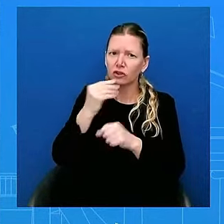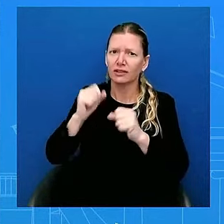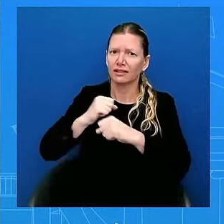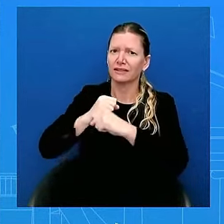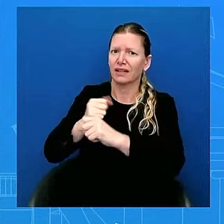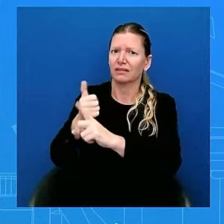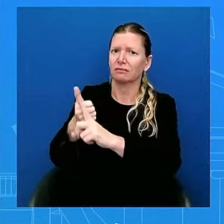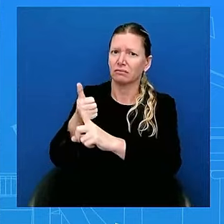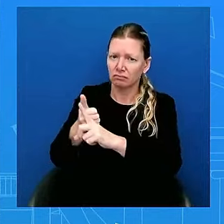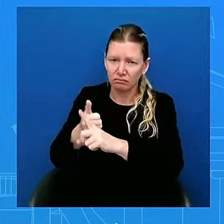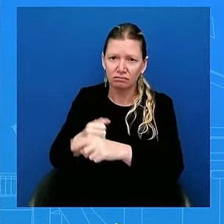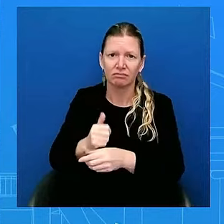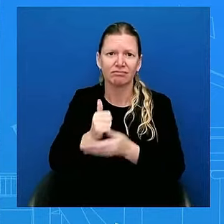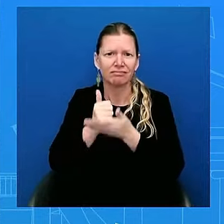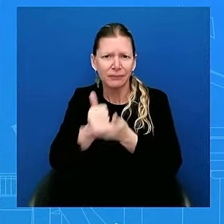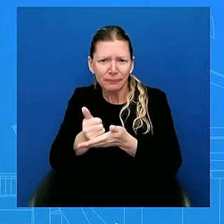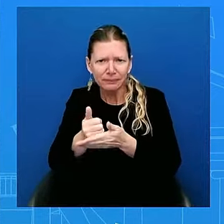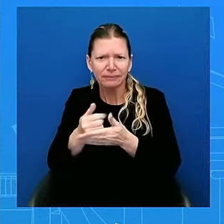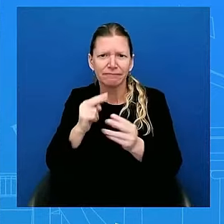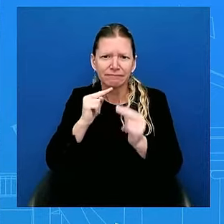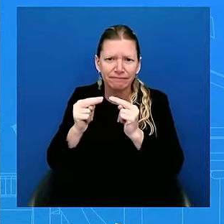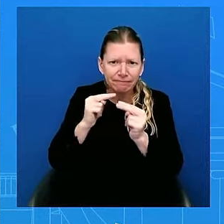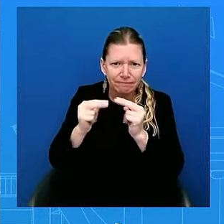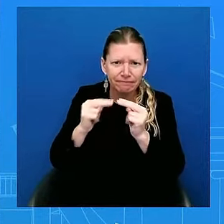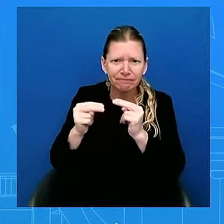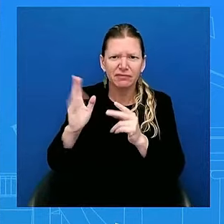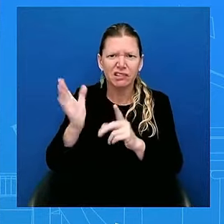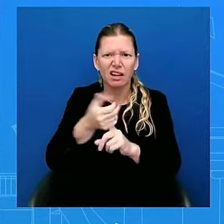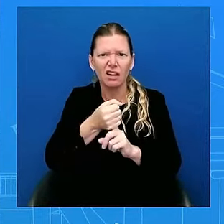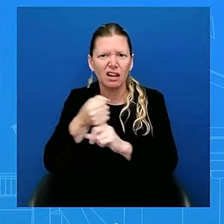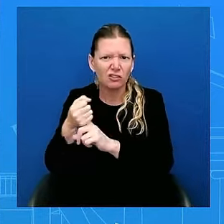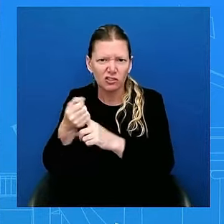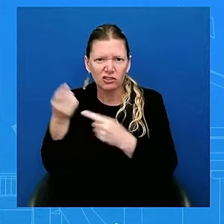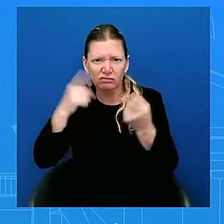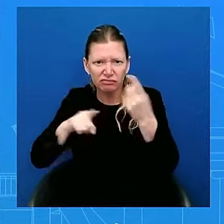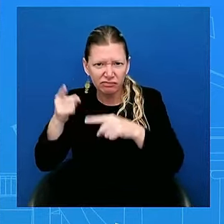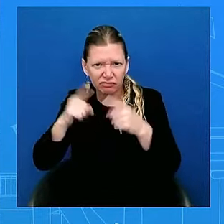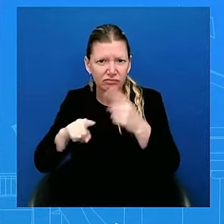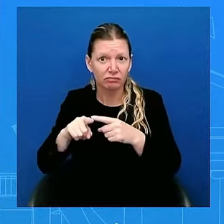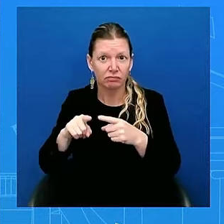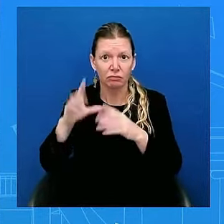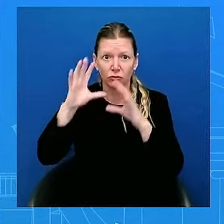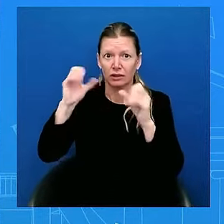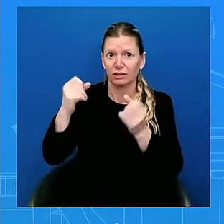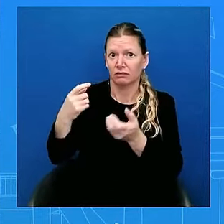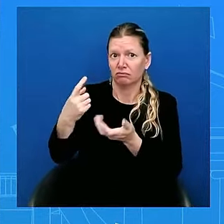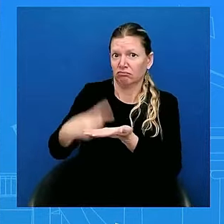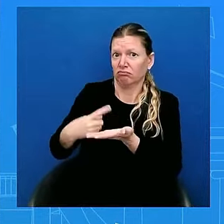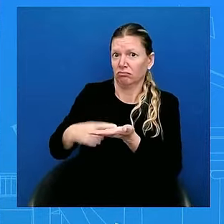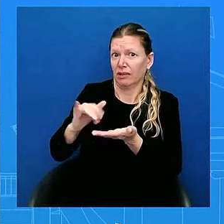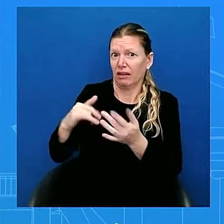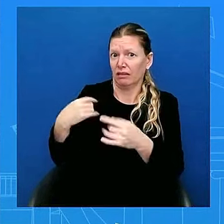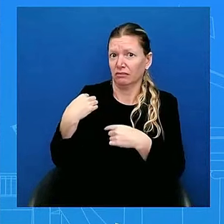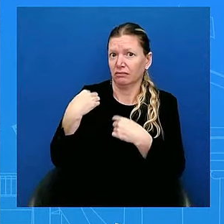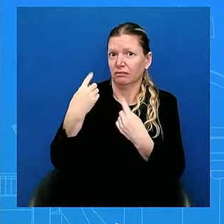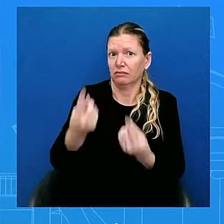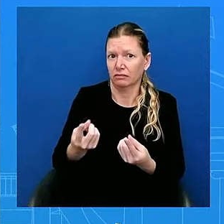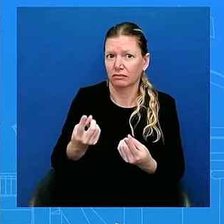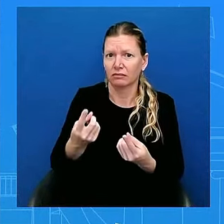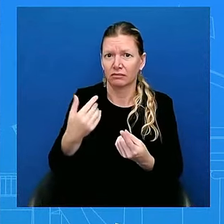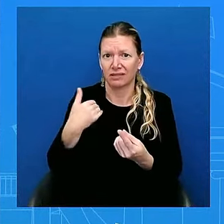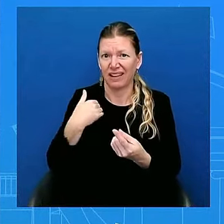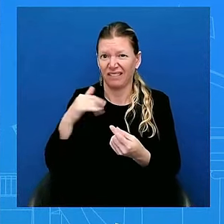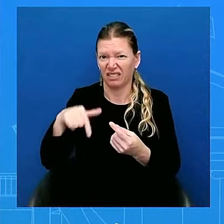we've been talking about that for some time, making sure that we have this hostage deal. She's been a partner in that. And that's what I can